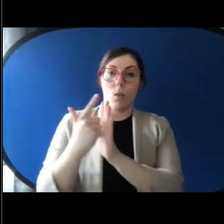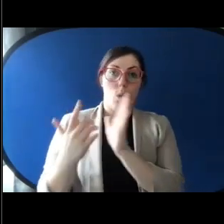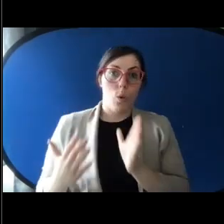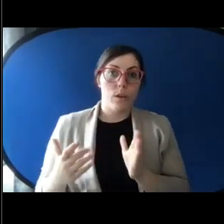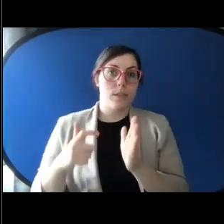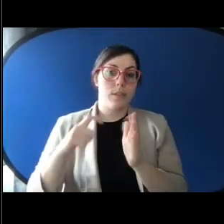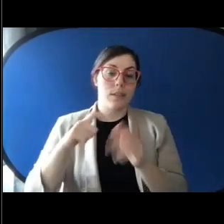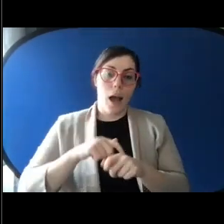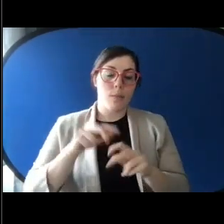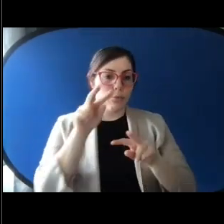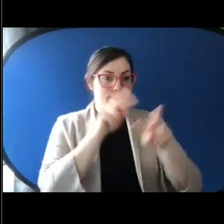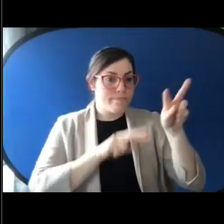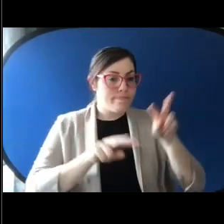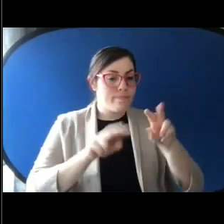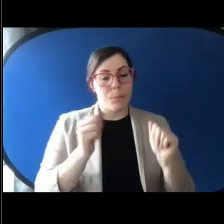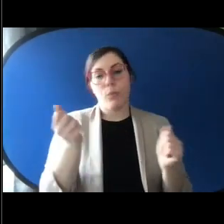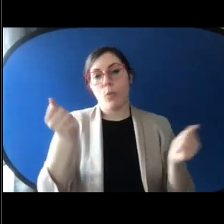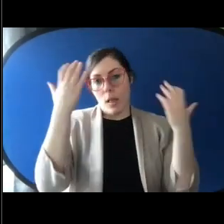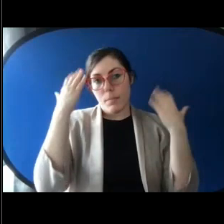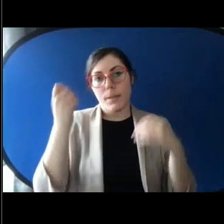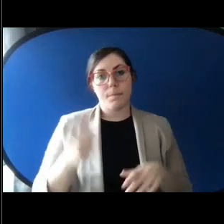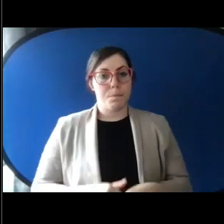that's a little overwhelming. So next slide.